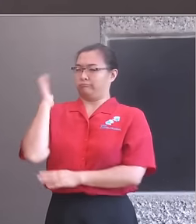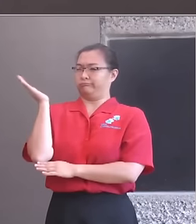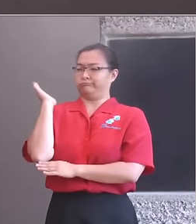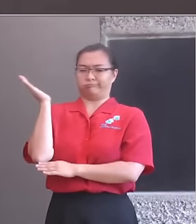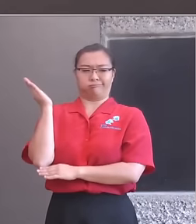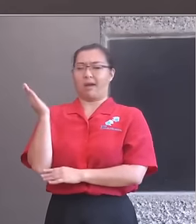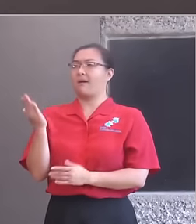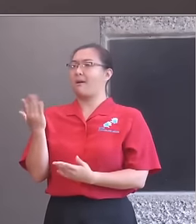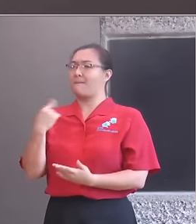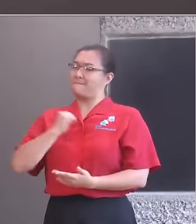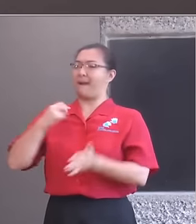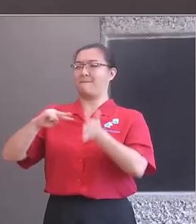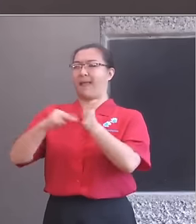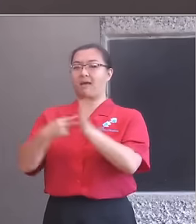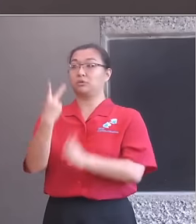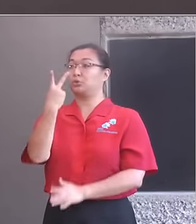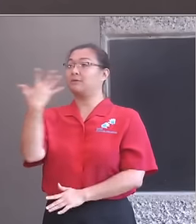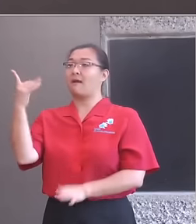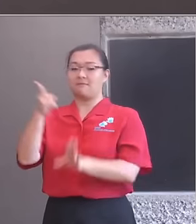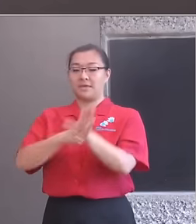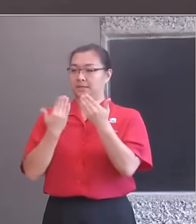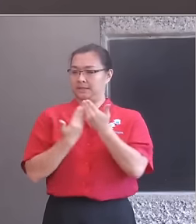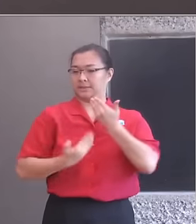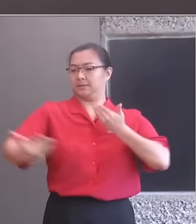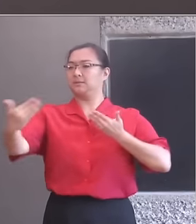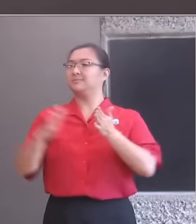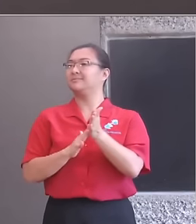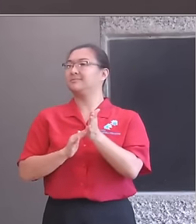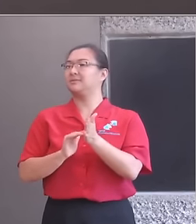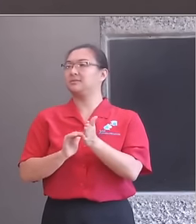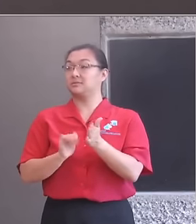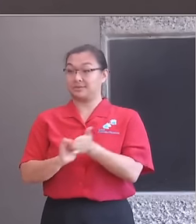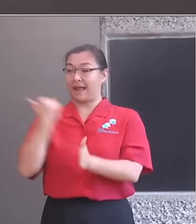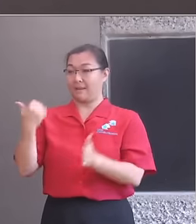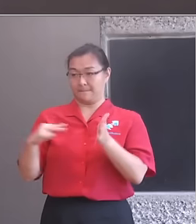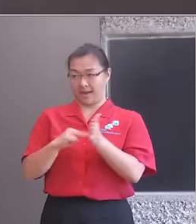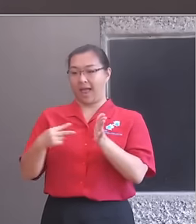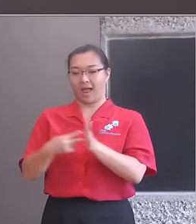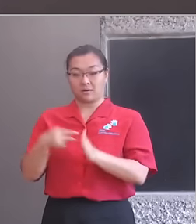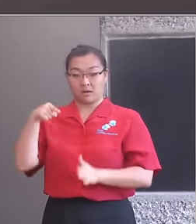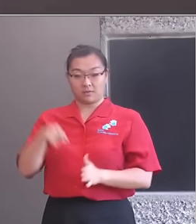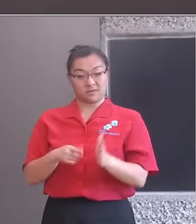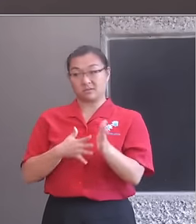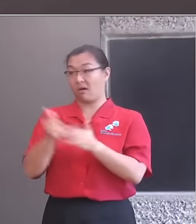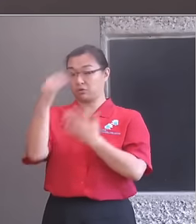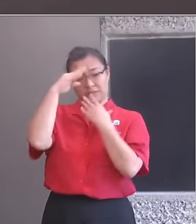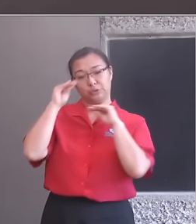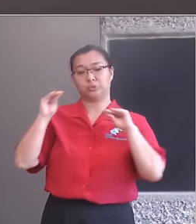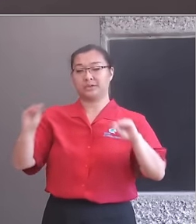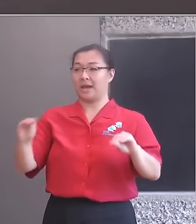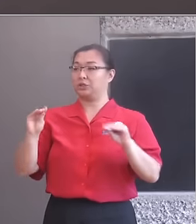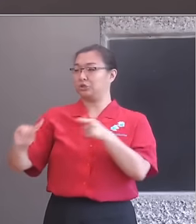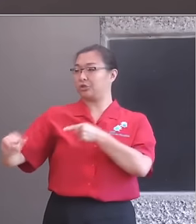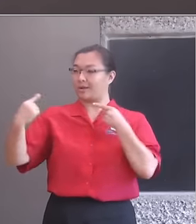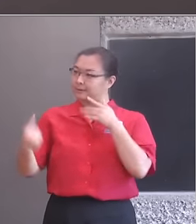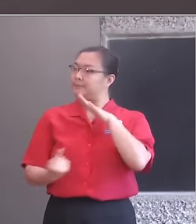Cultural education is intrinsic to that. We know that there's a wide range of cultural education on offer across